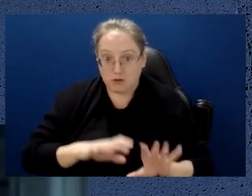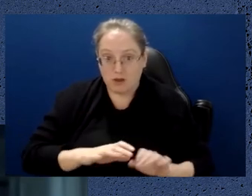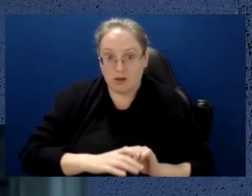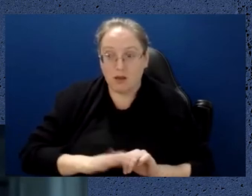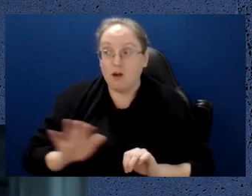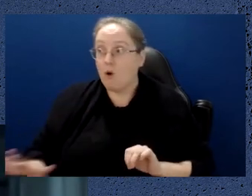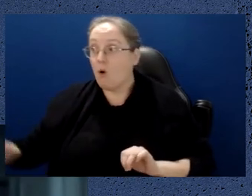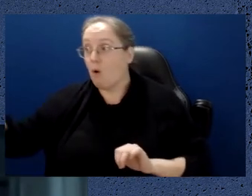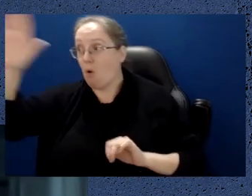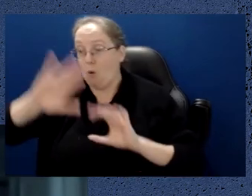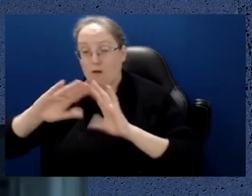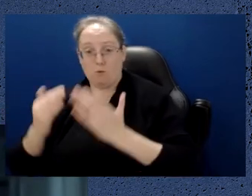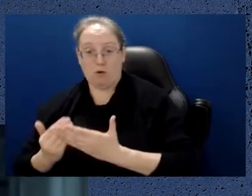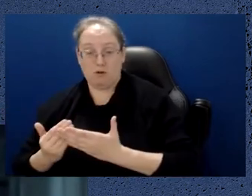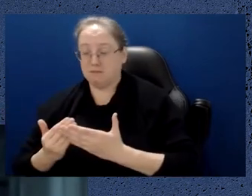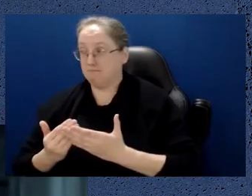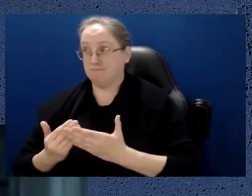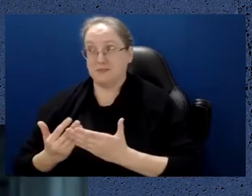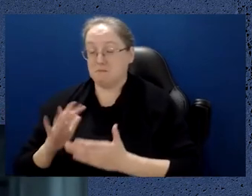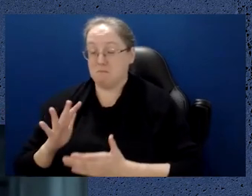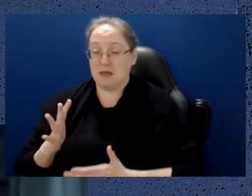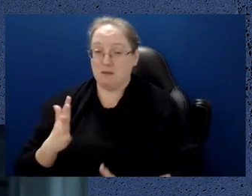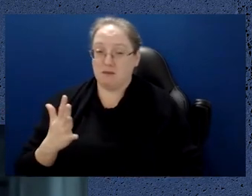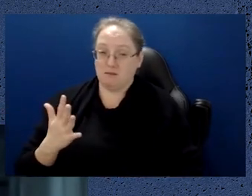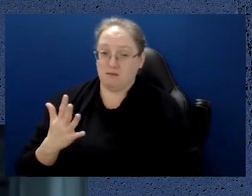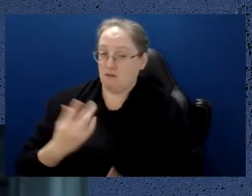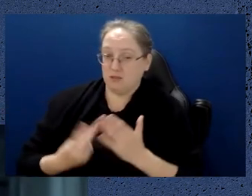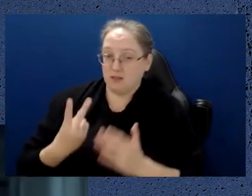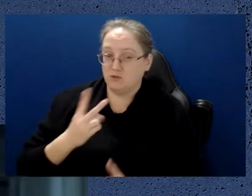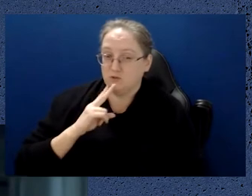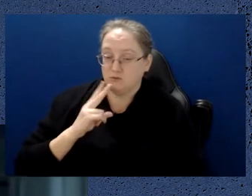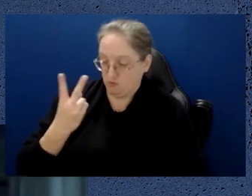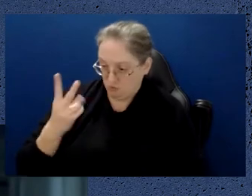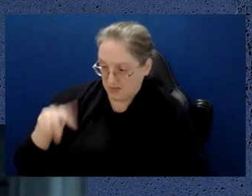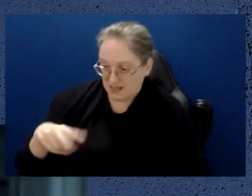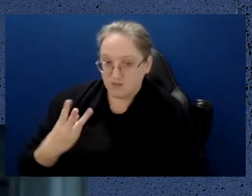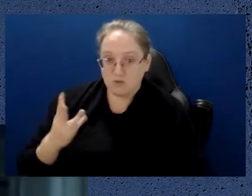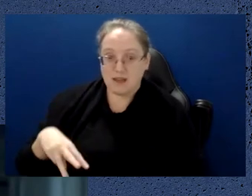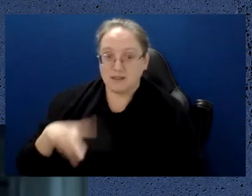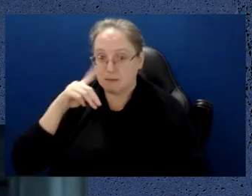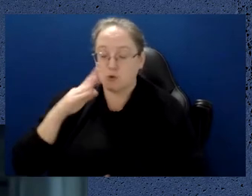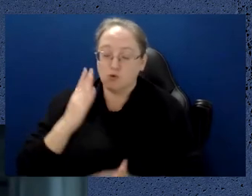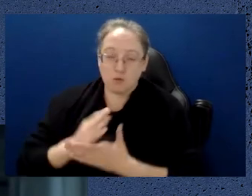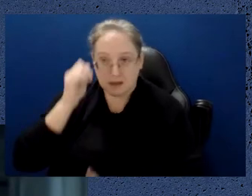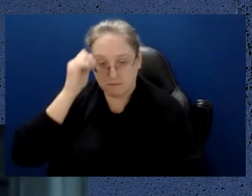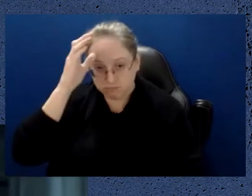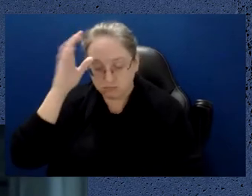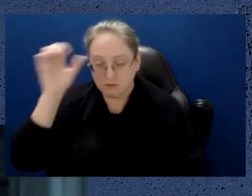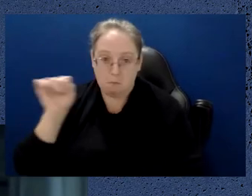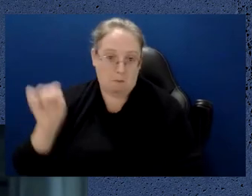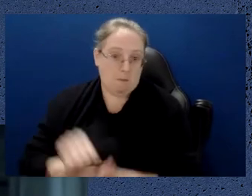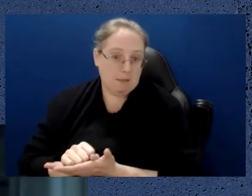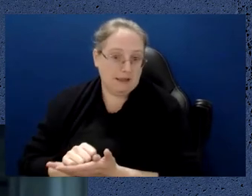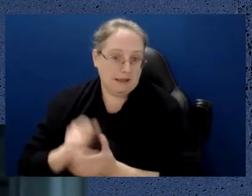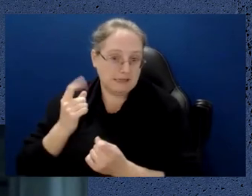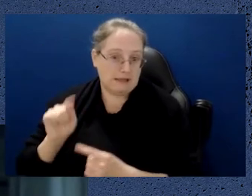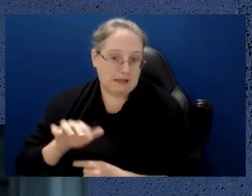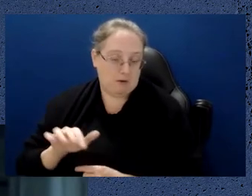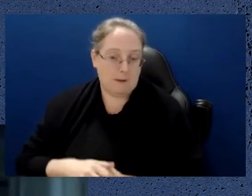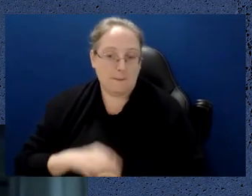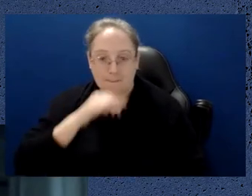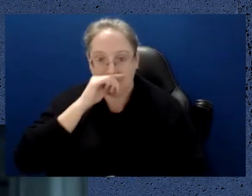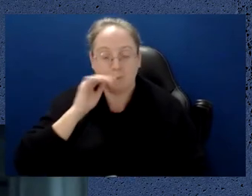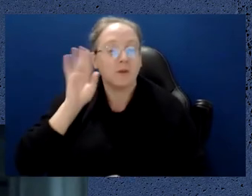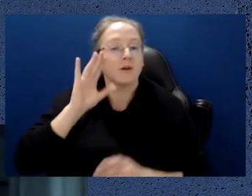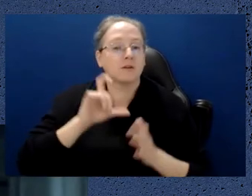only about 2,000 people worldwide who really know what they're doing. In fact, I heard Scott Aronson, who's one of the leading quantum